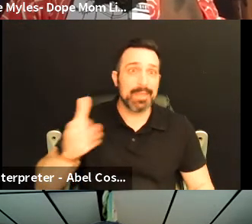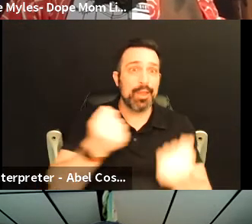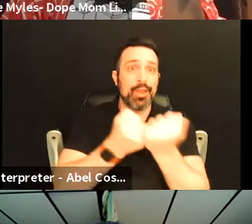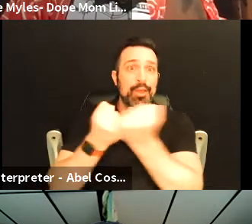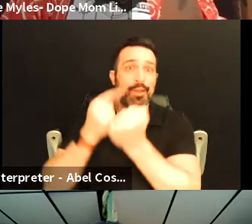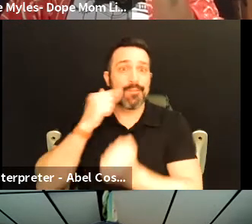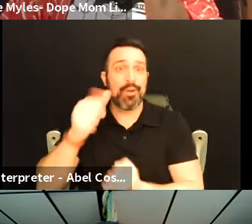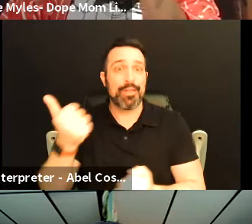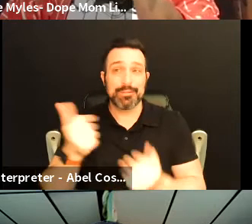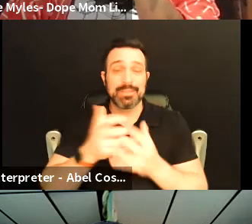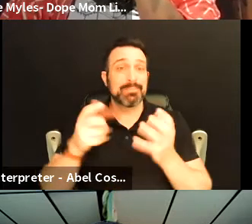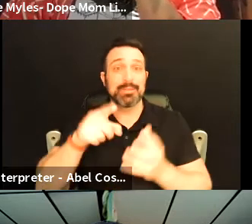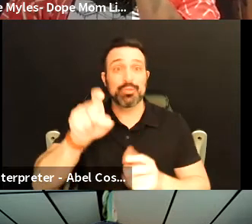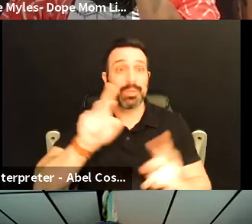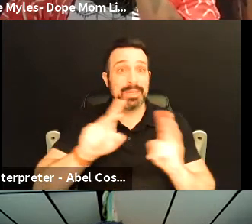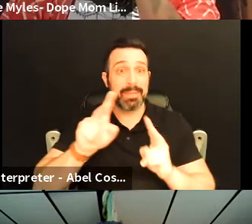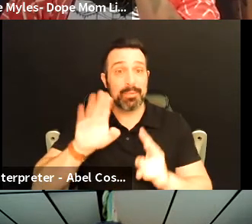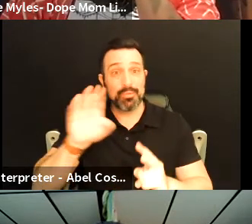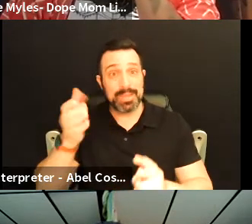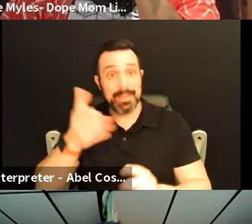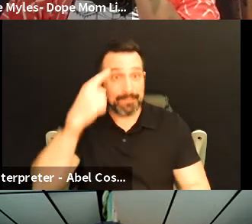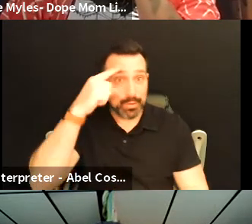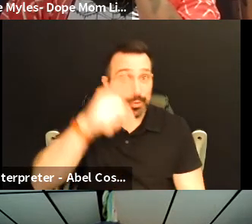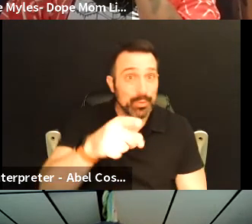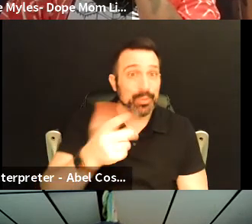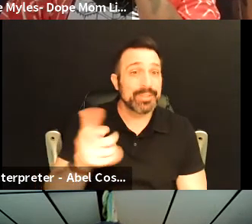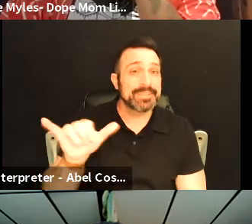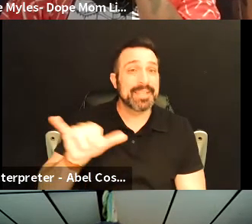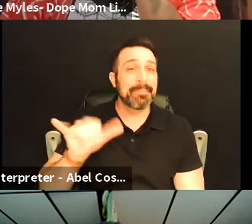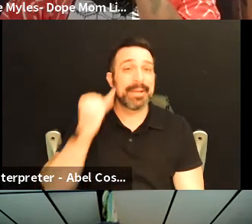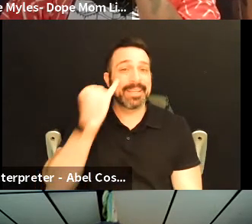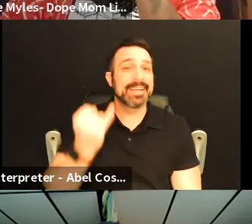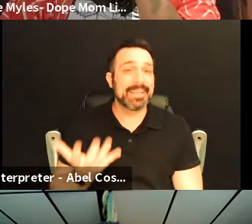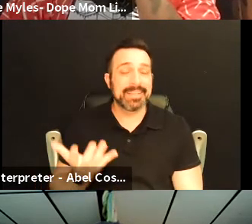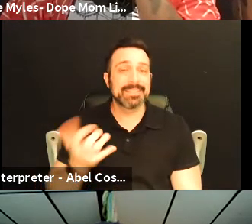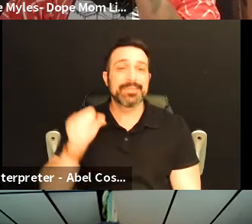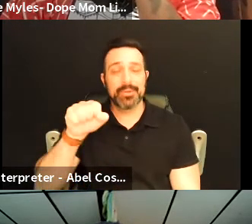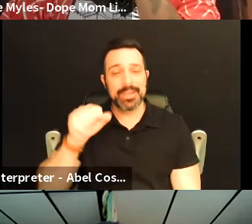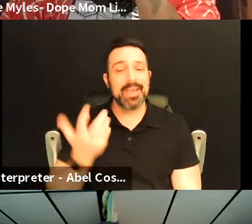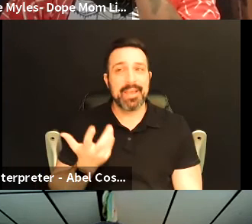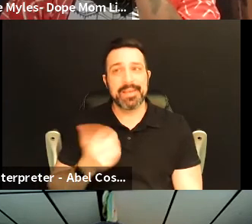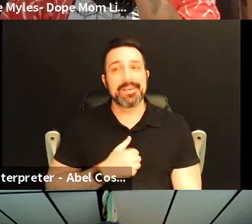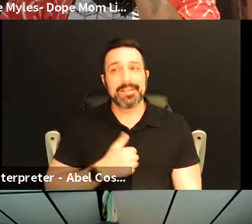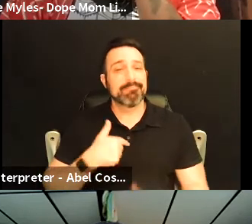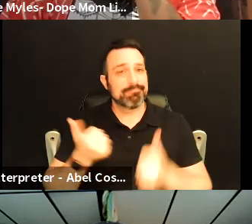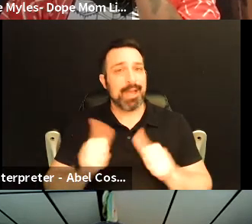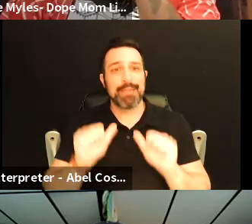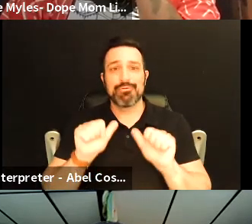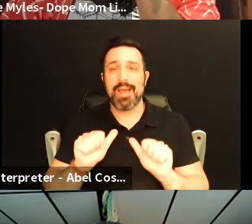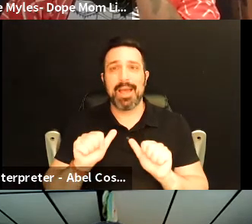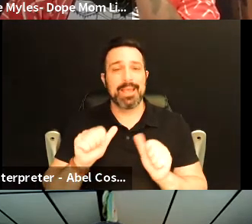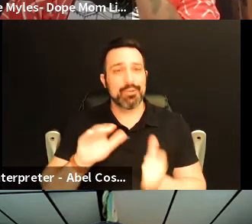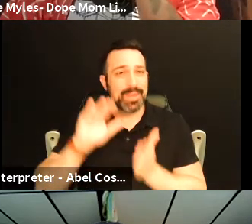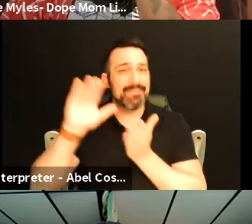as much as you need people to be there for you so um yeah I try to give